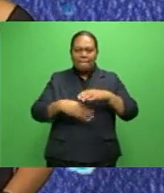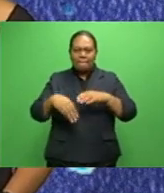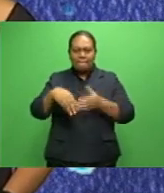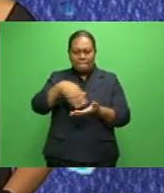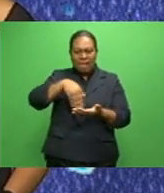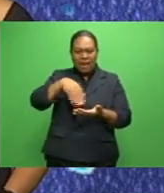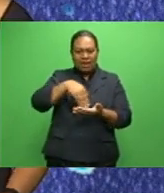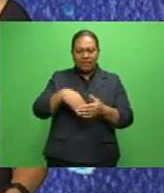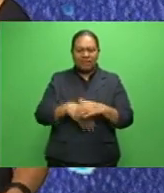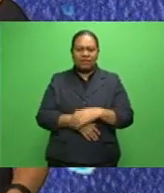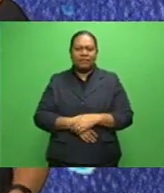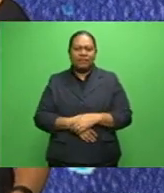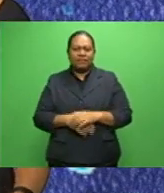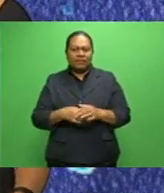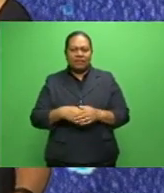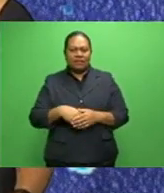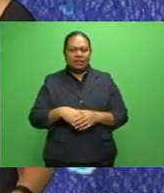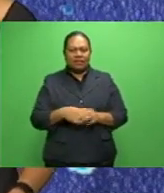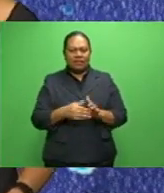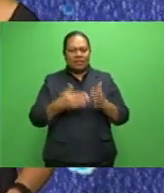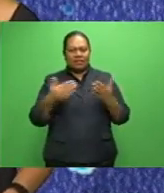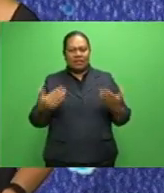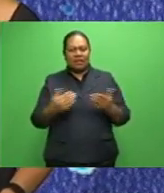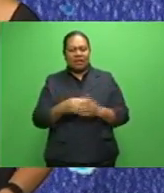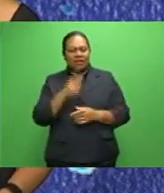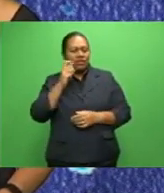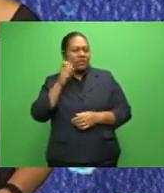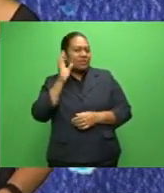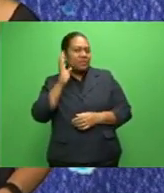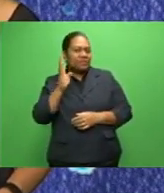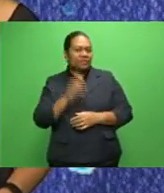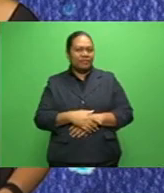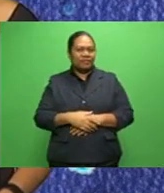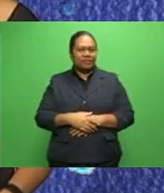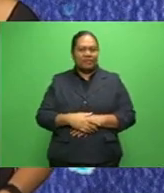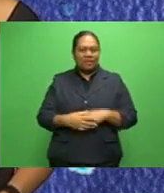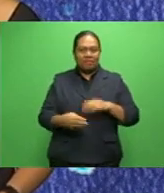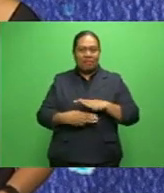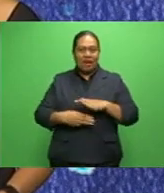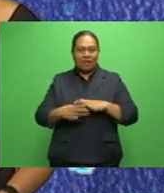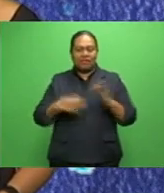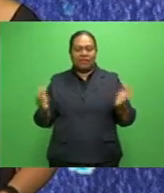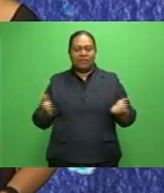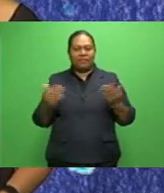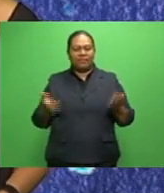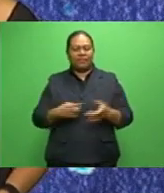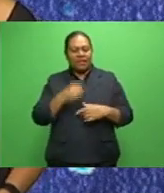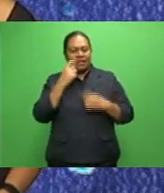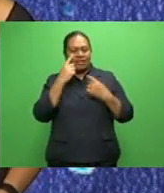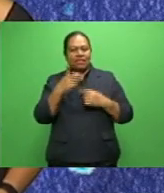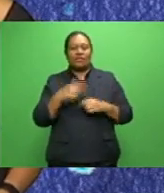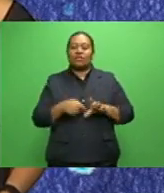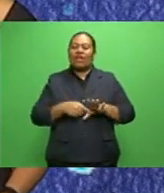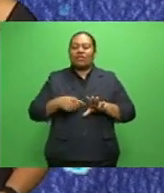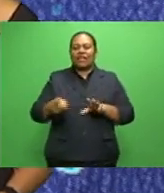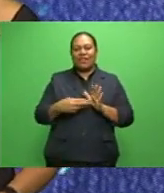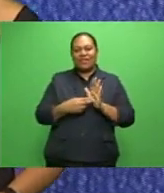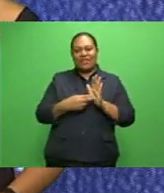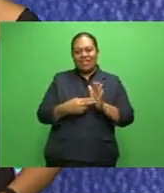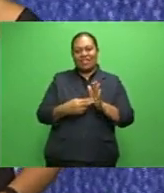raining. So, on your rainy days like this, head to this gym thermal hot springs that is just outside of Nandy.